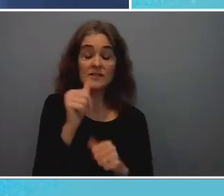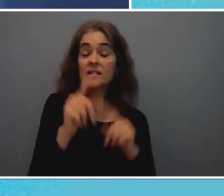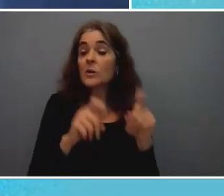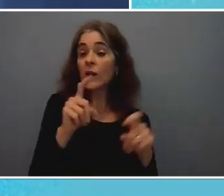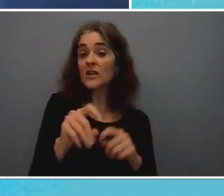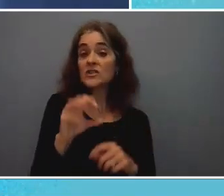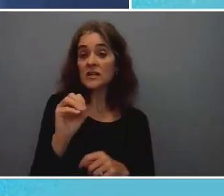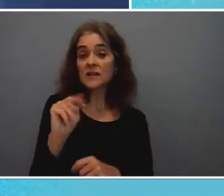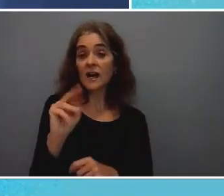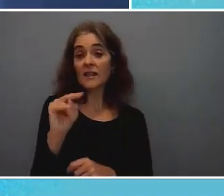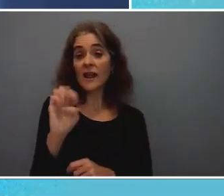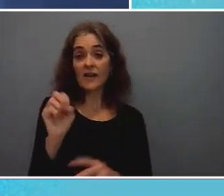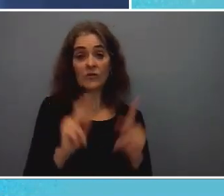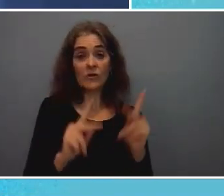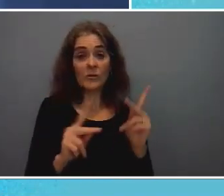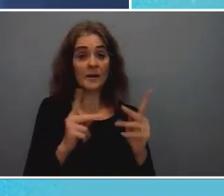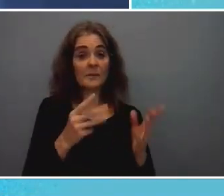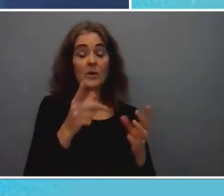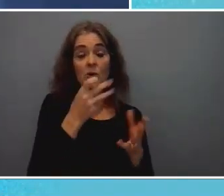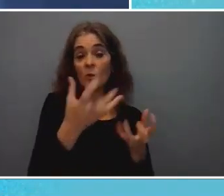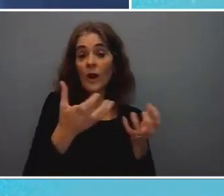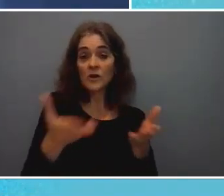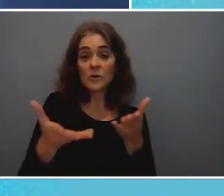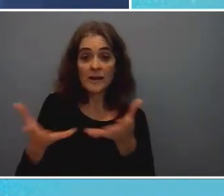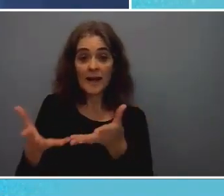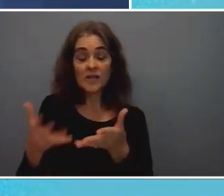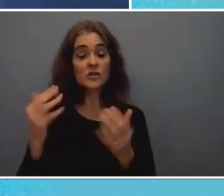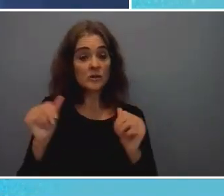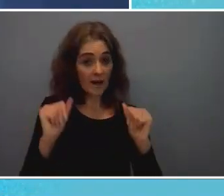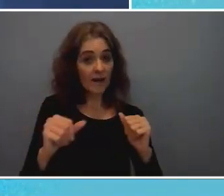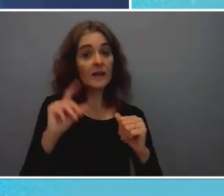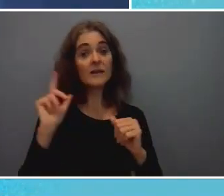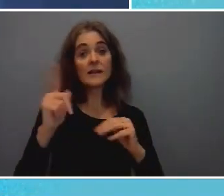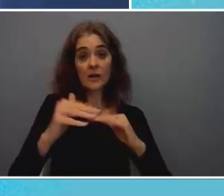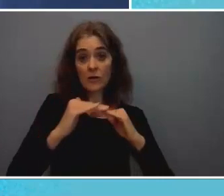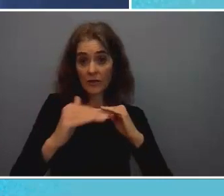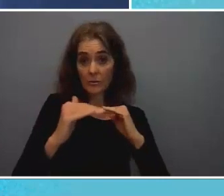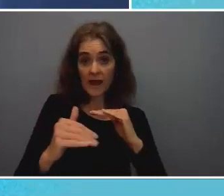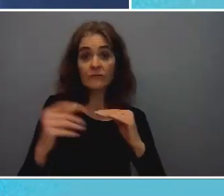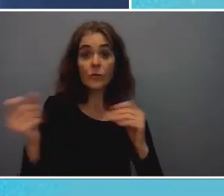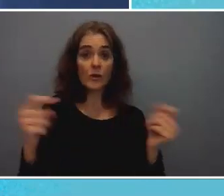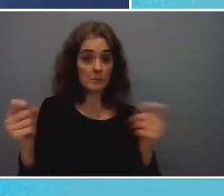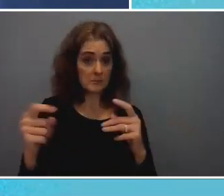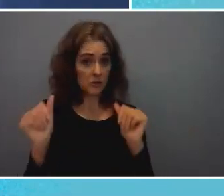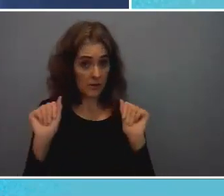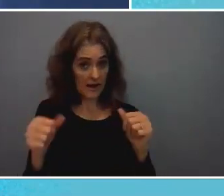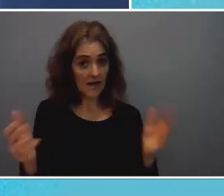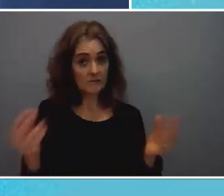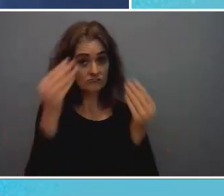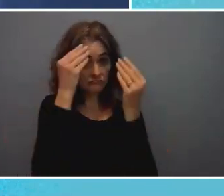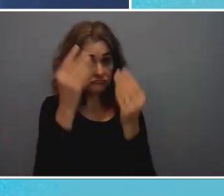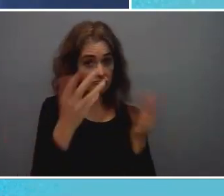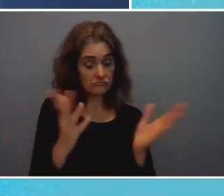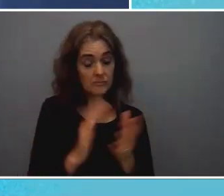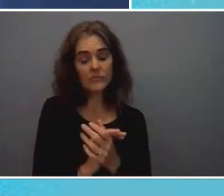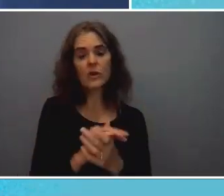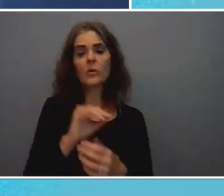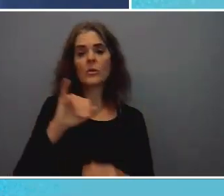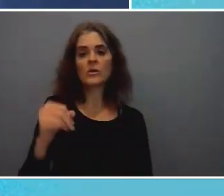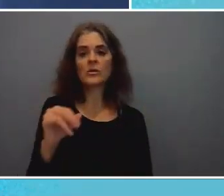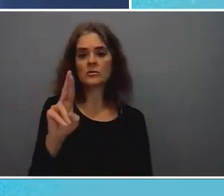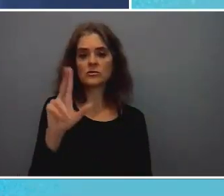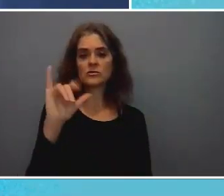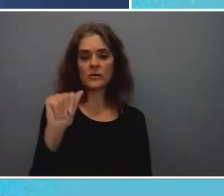those who want to engage you can engage afterwards on the platform with these questions um what is this is from julia de la cruz